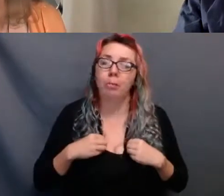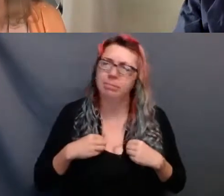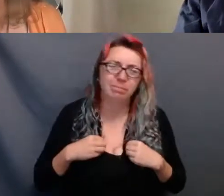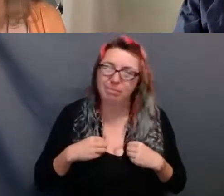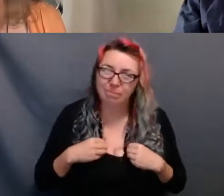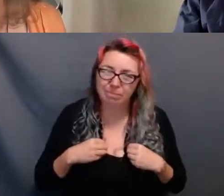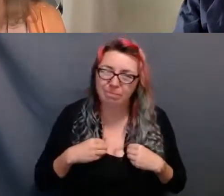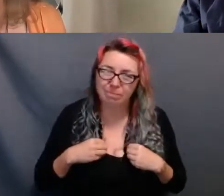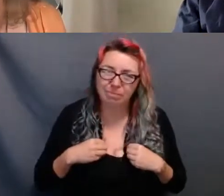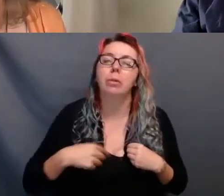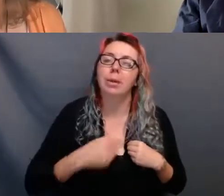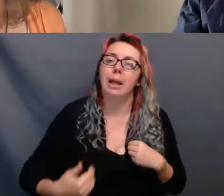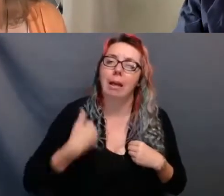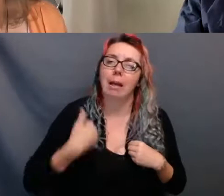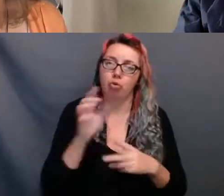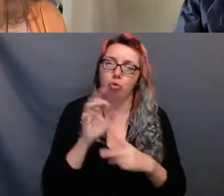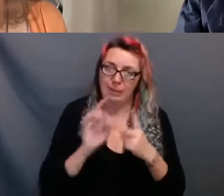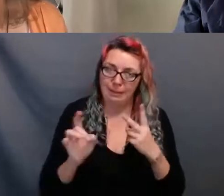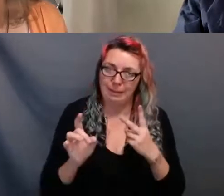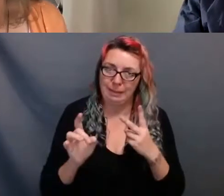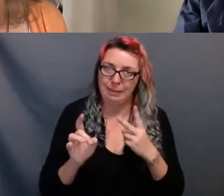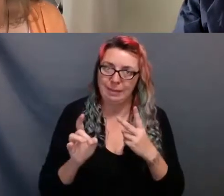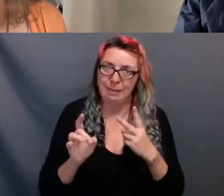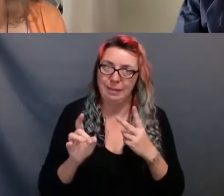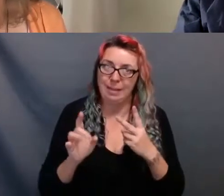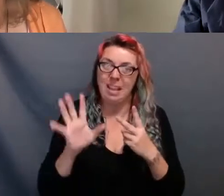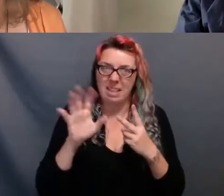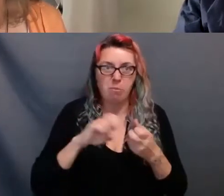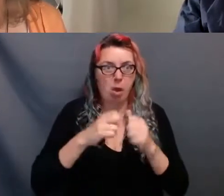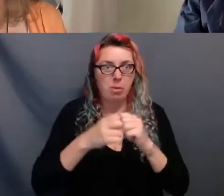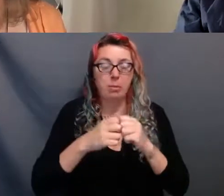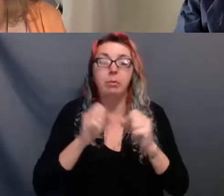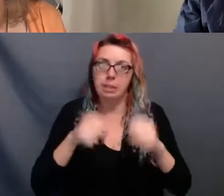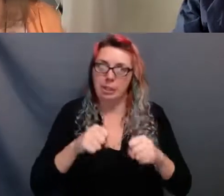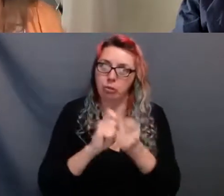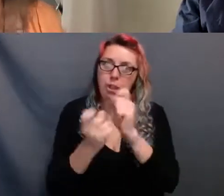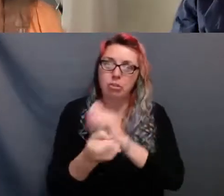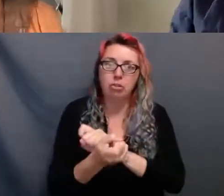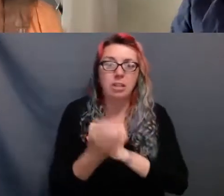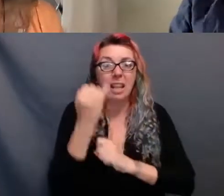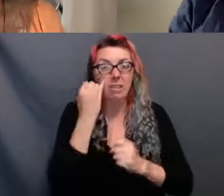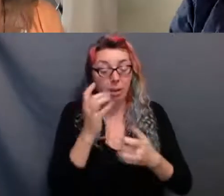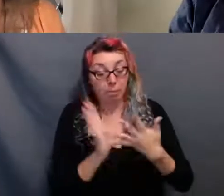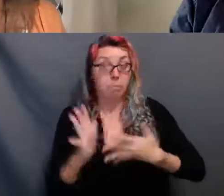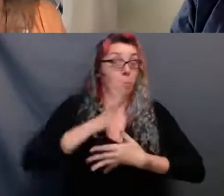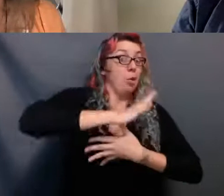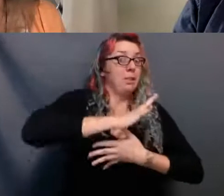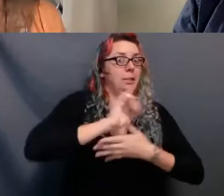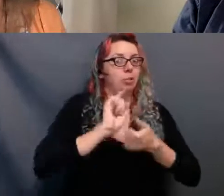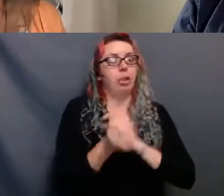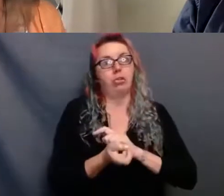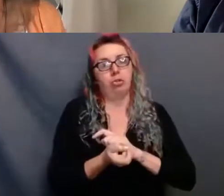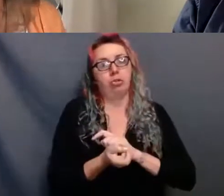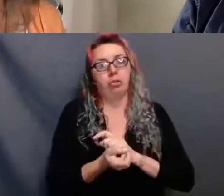and priorities. Who matters? It is ironic in a way that the train